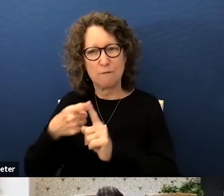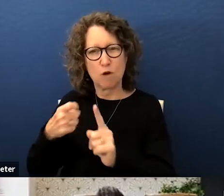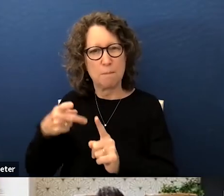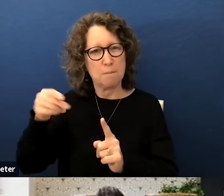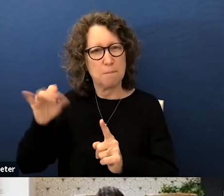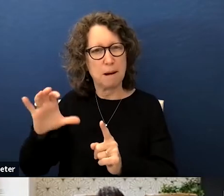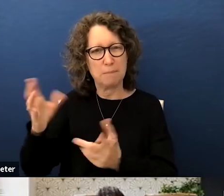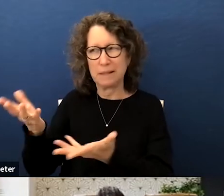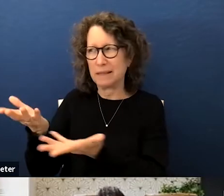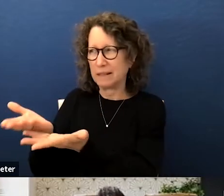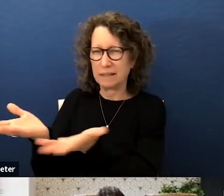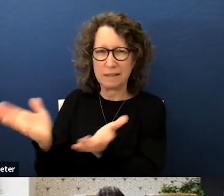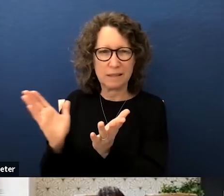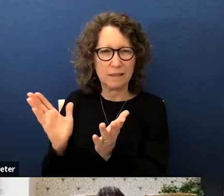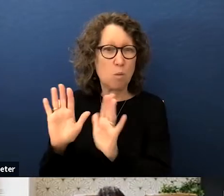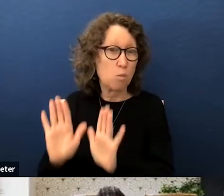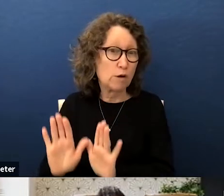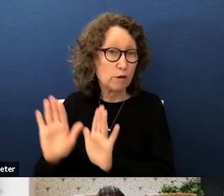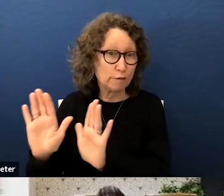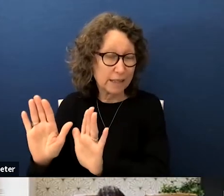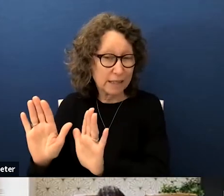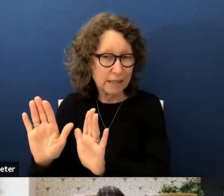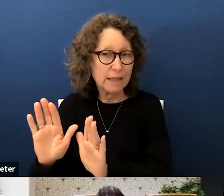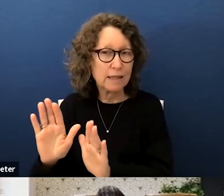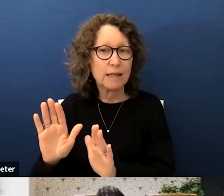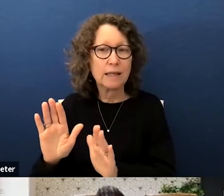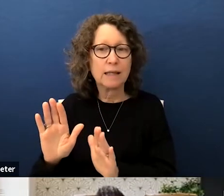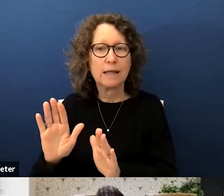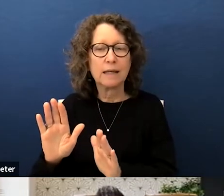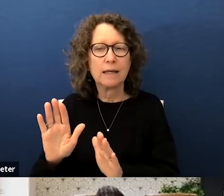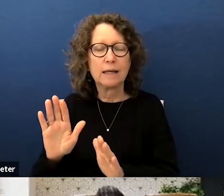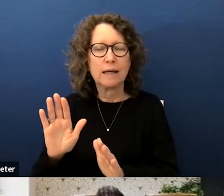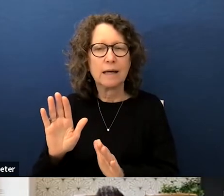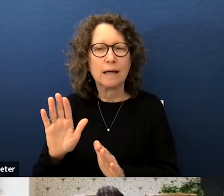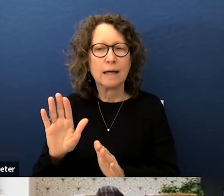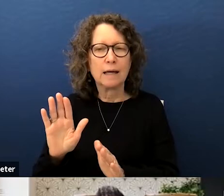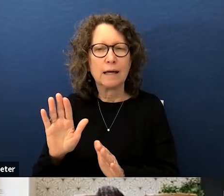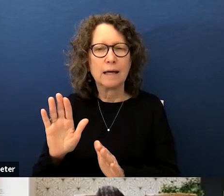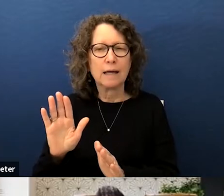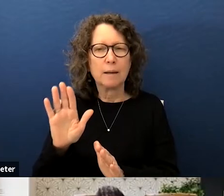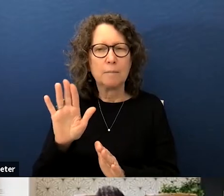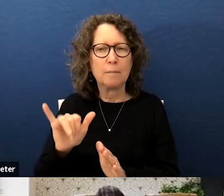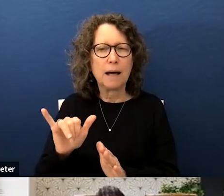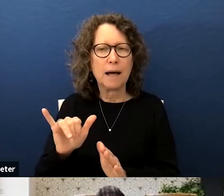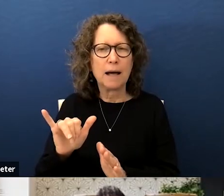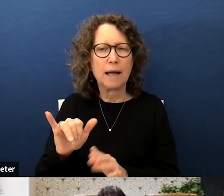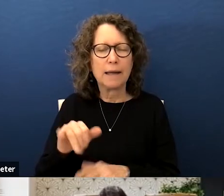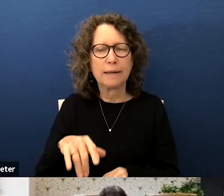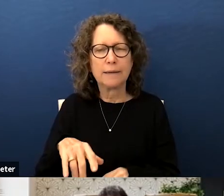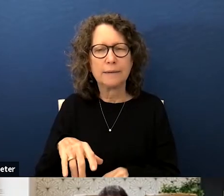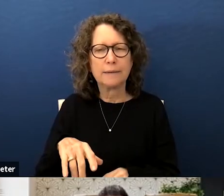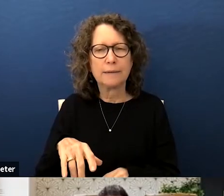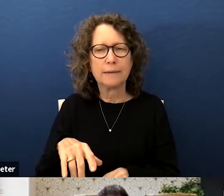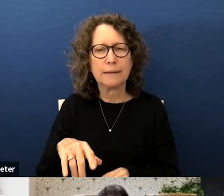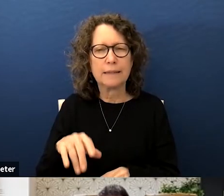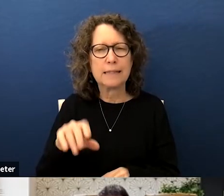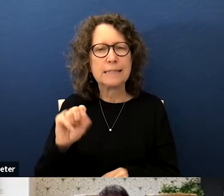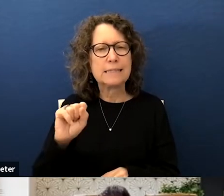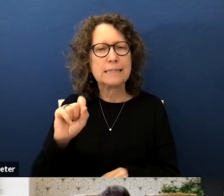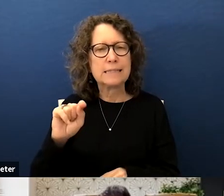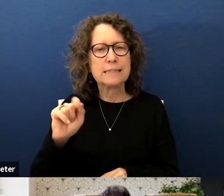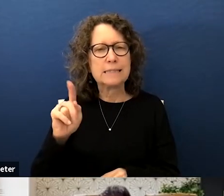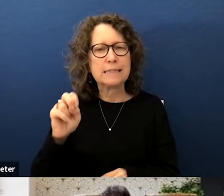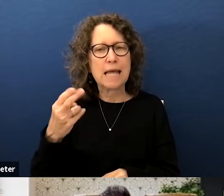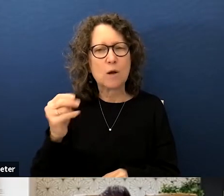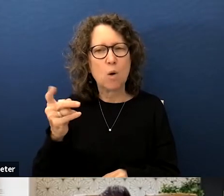public um wonderfully not by lawsuit but by um but by you know the uh uh in